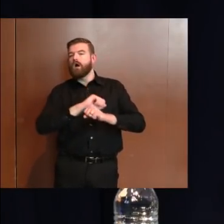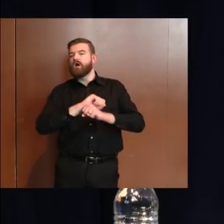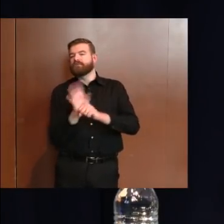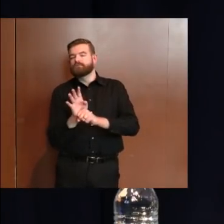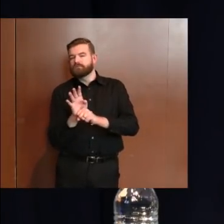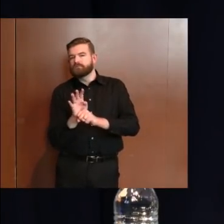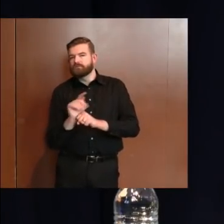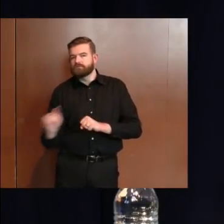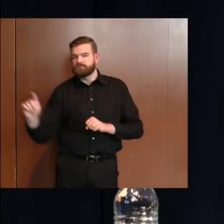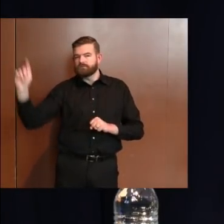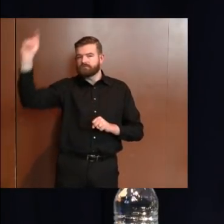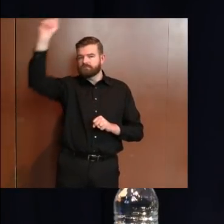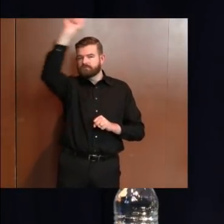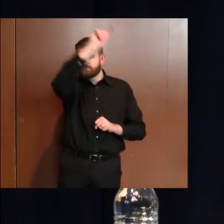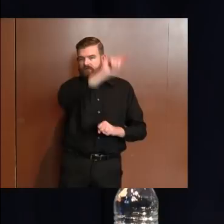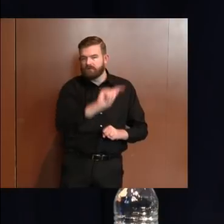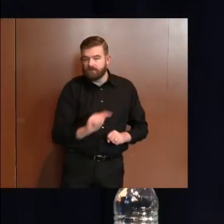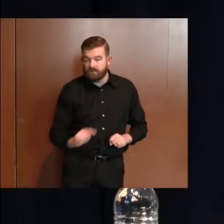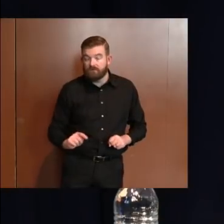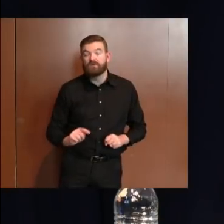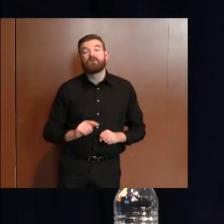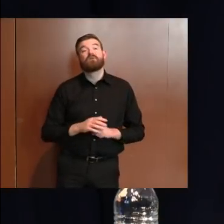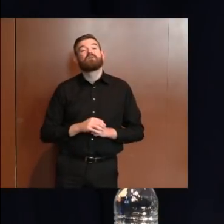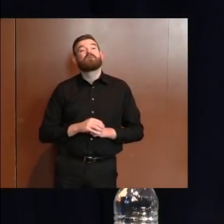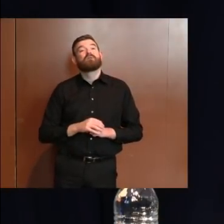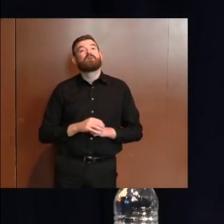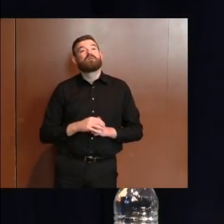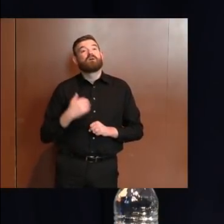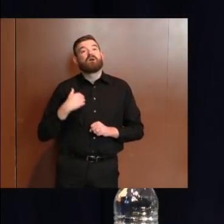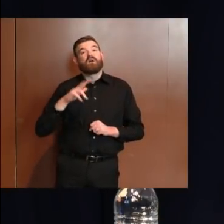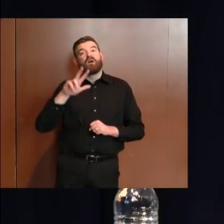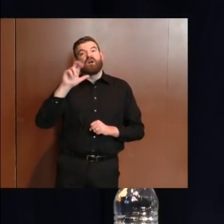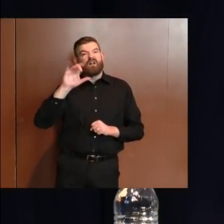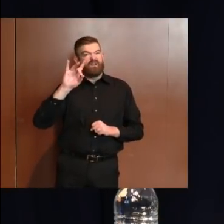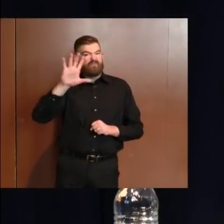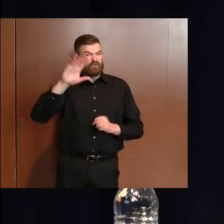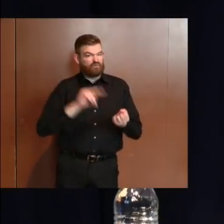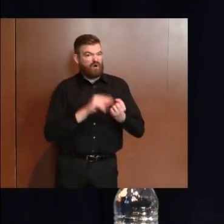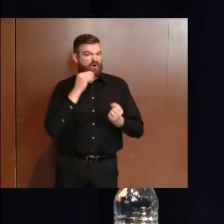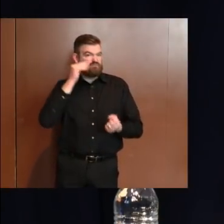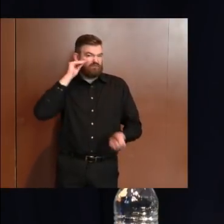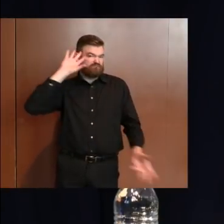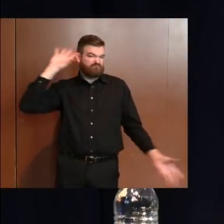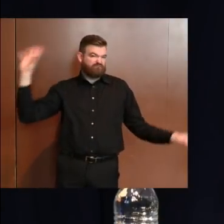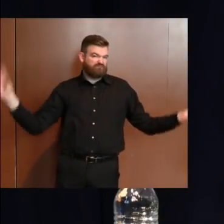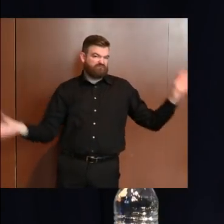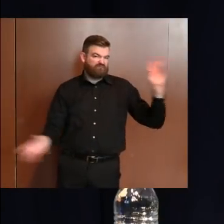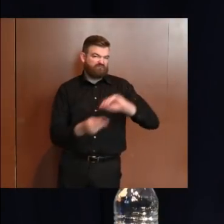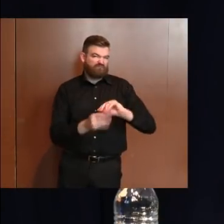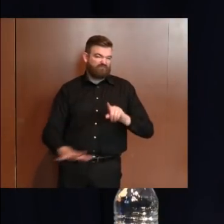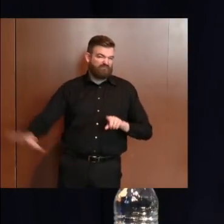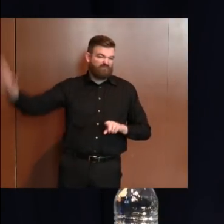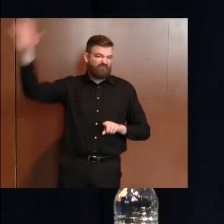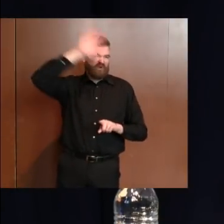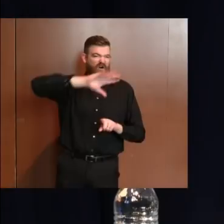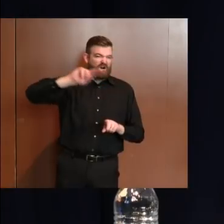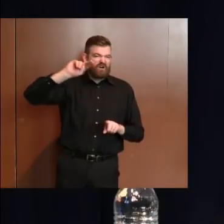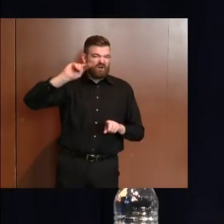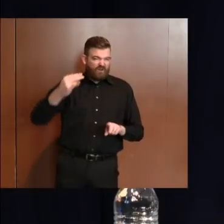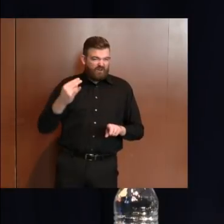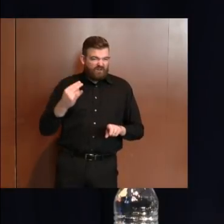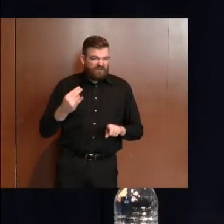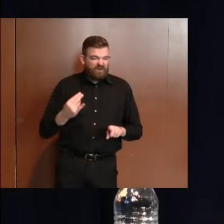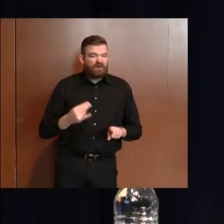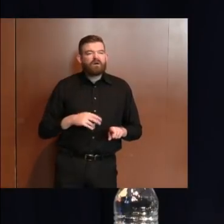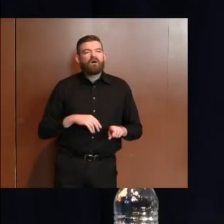as the governor shared, we have 375 nursing, long-term care nursing facilities and approximately 200